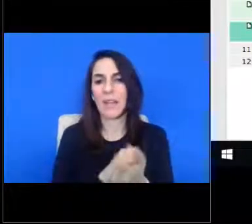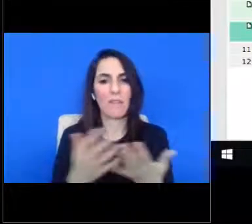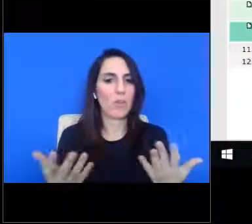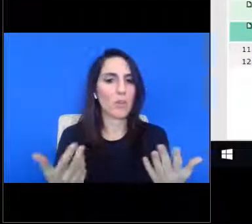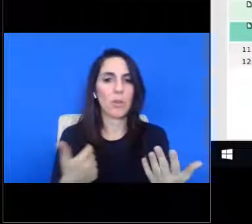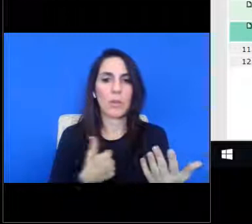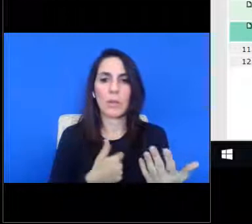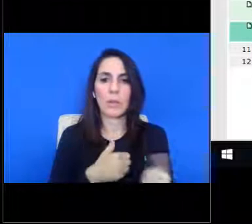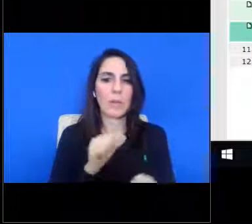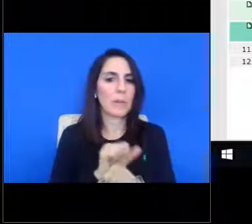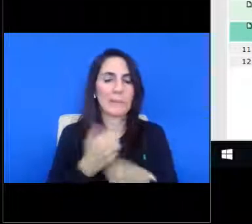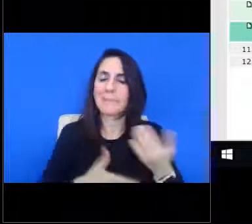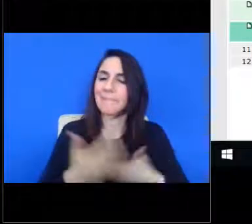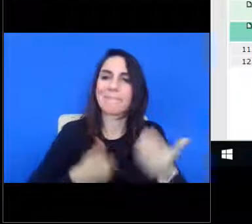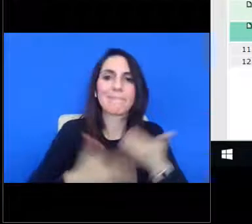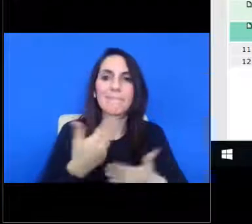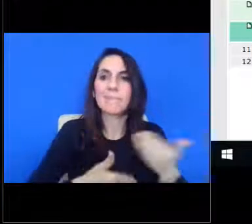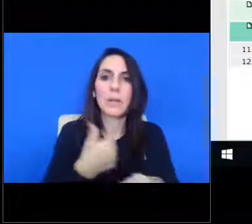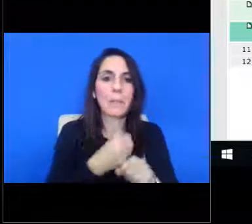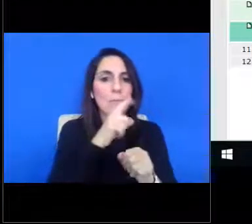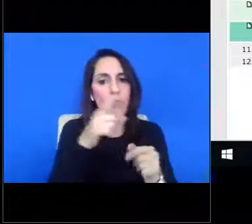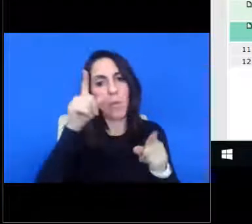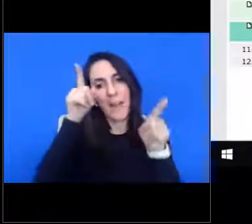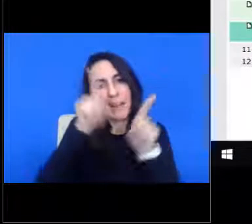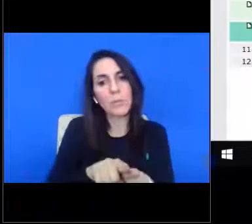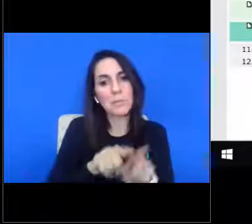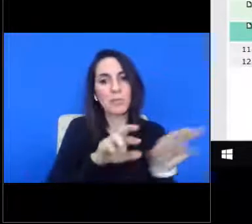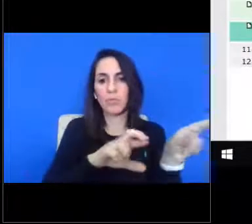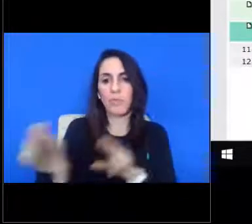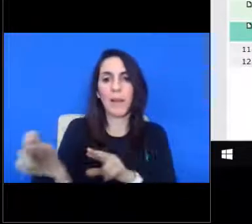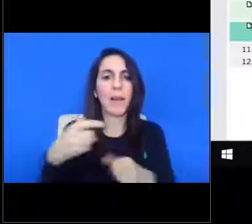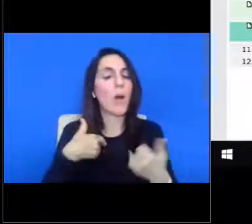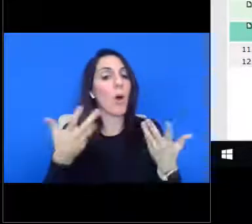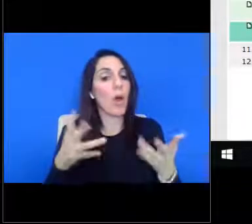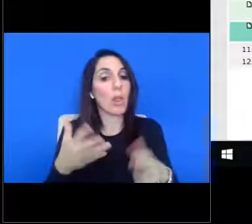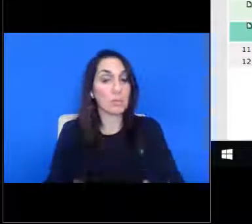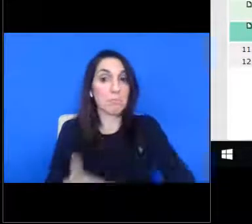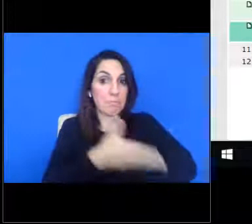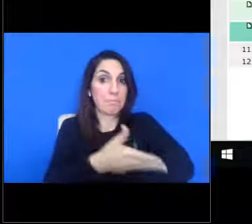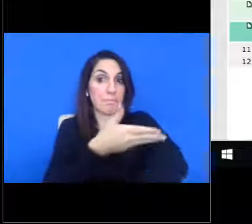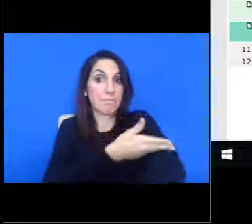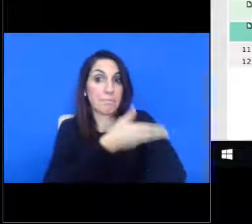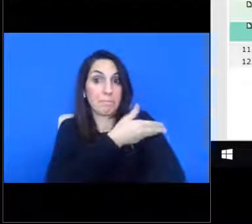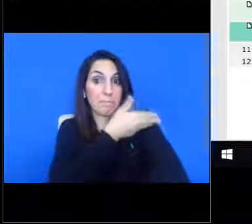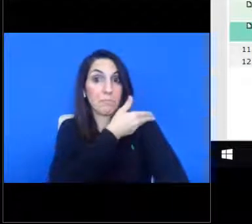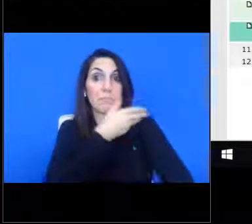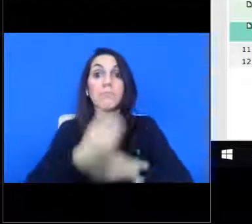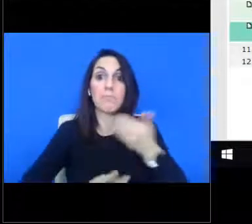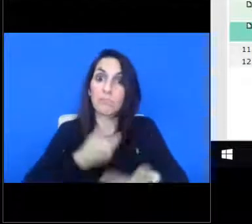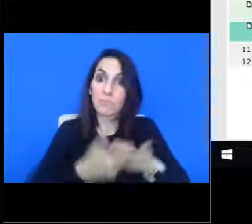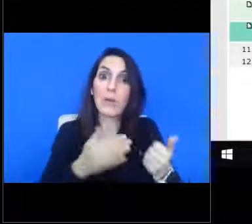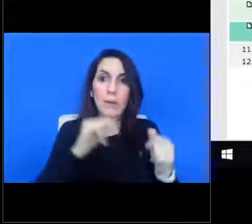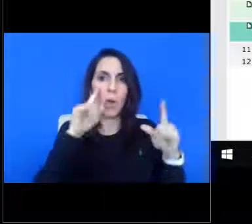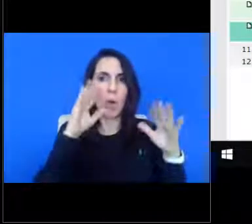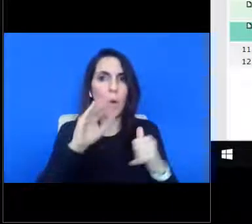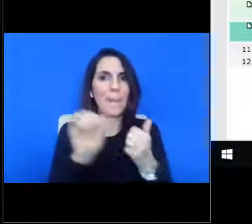fast and furious around the clock to try to get these agreements done. So, uh, made a lot of progress and, and, uh, you know, hoping